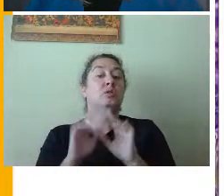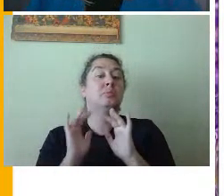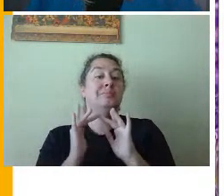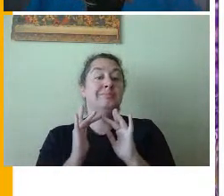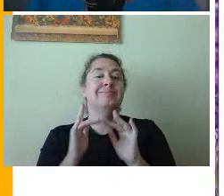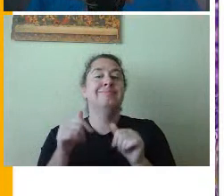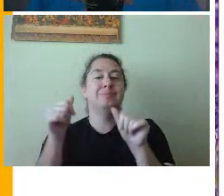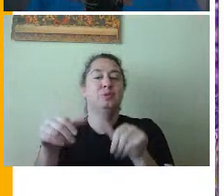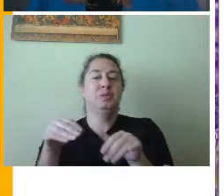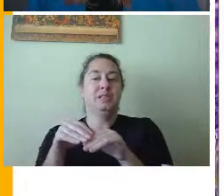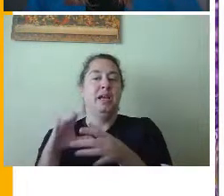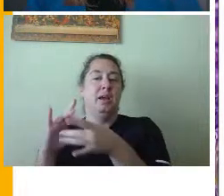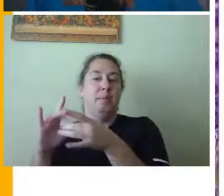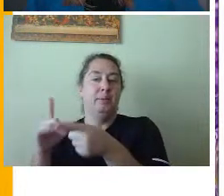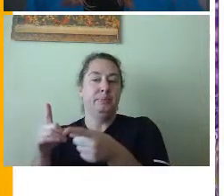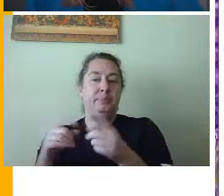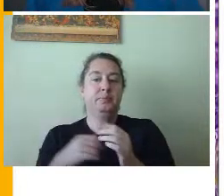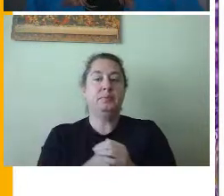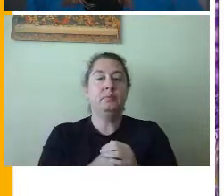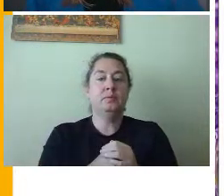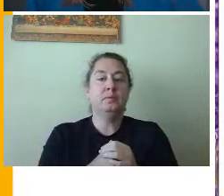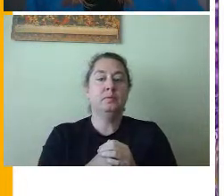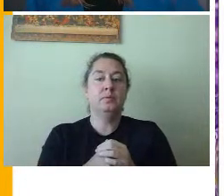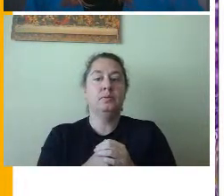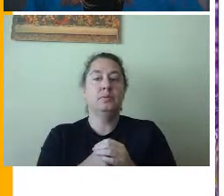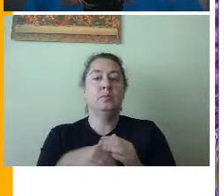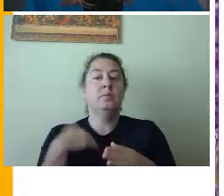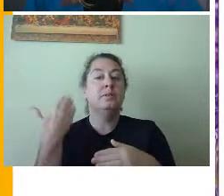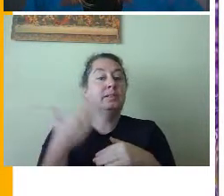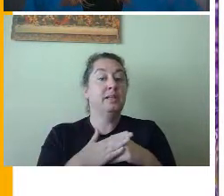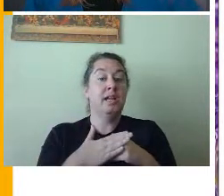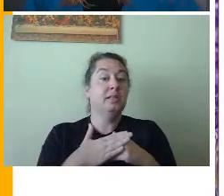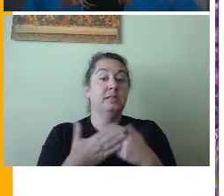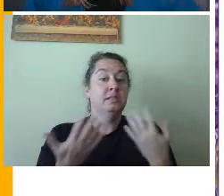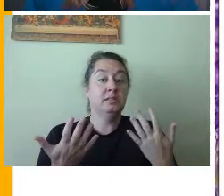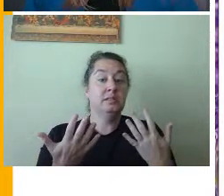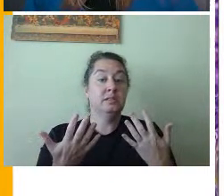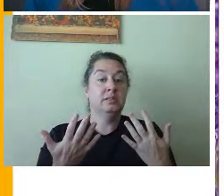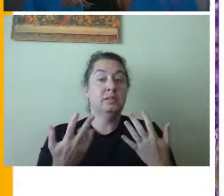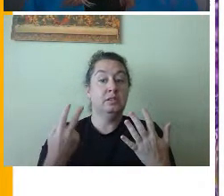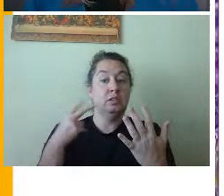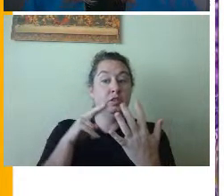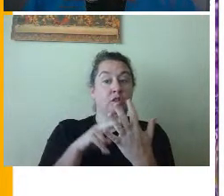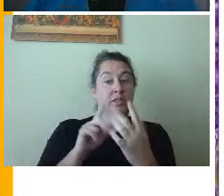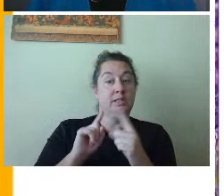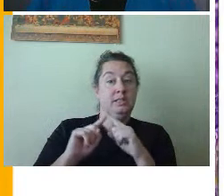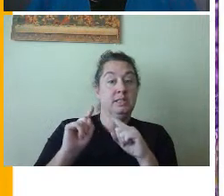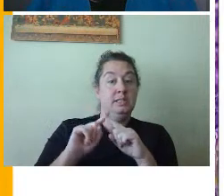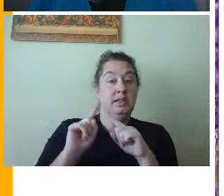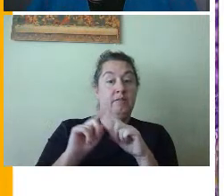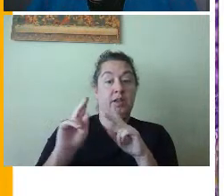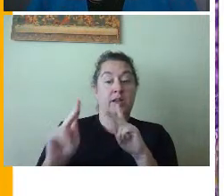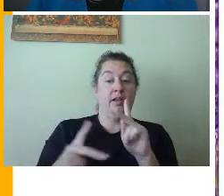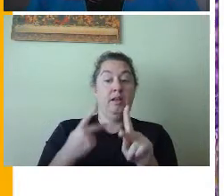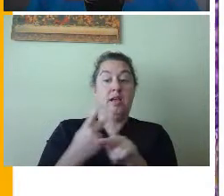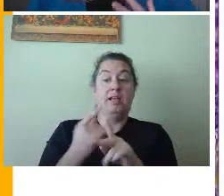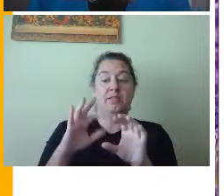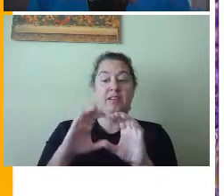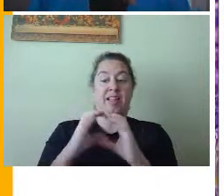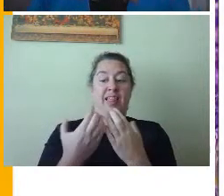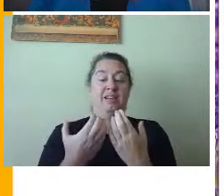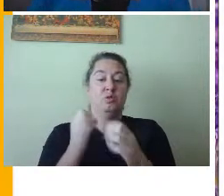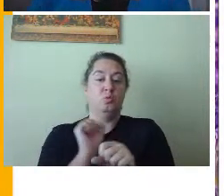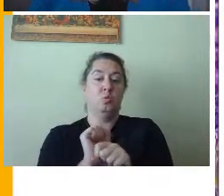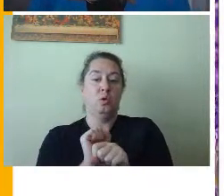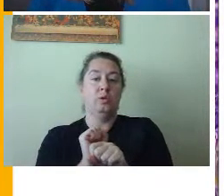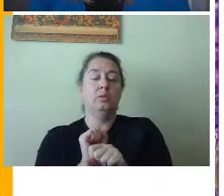the comments. So the next step, what we're going to look at is we're going to look at the different types of classwork. Our